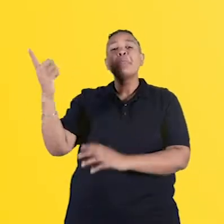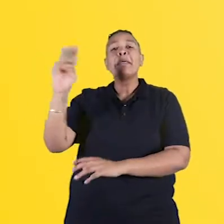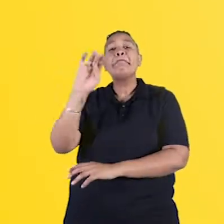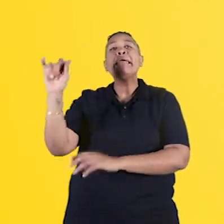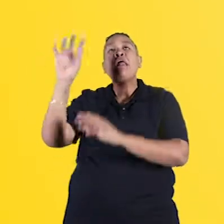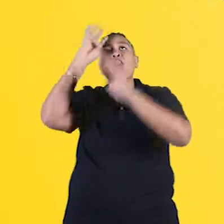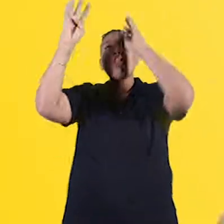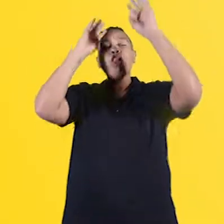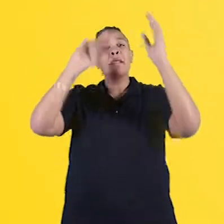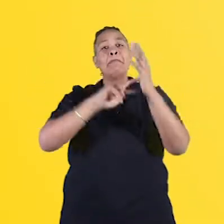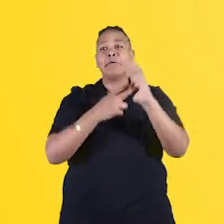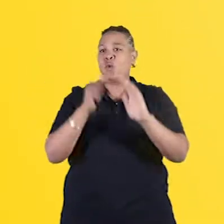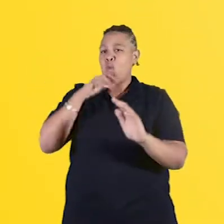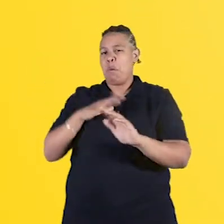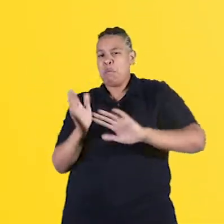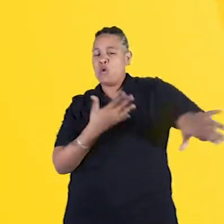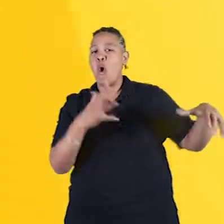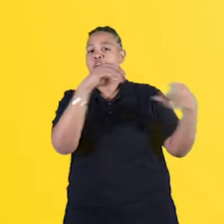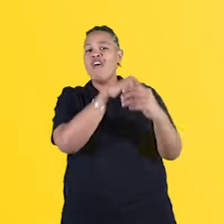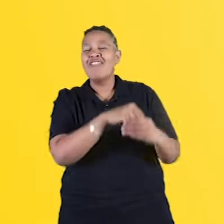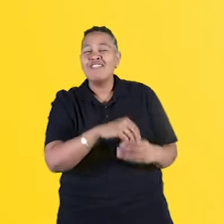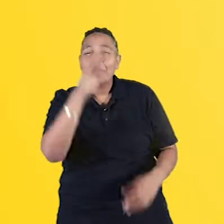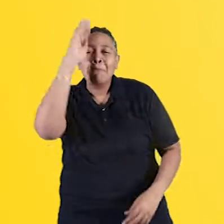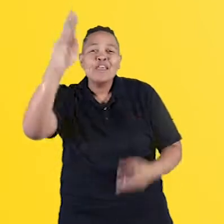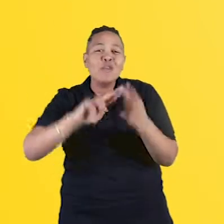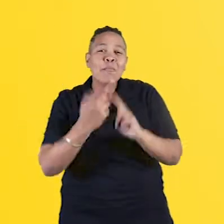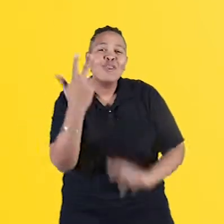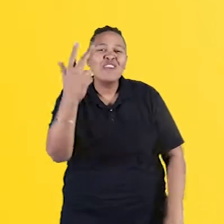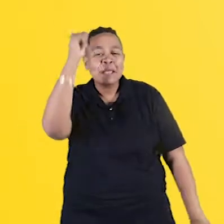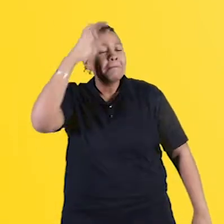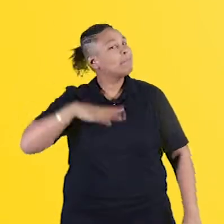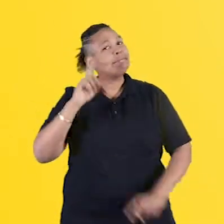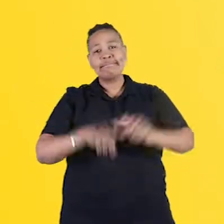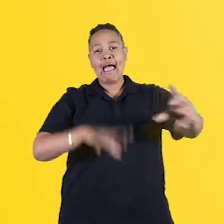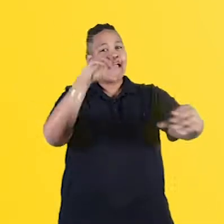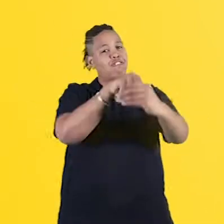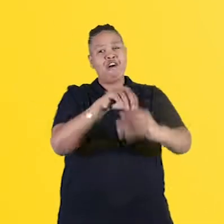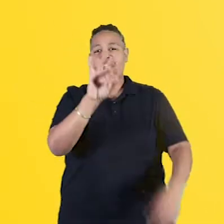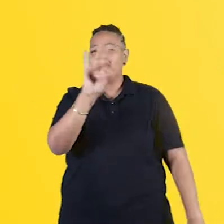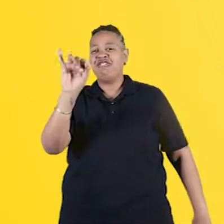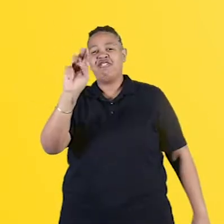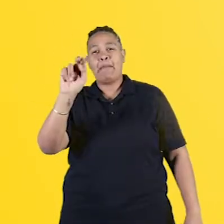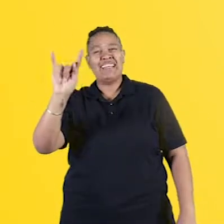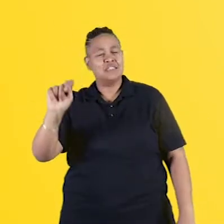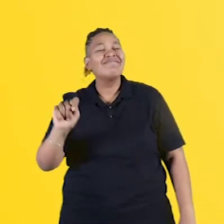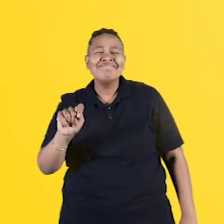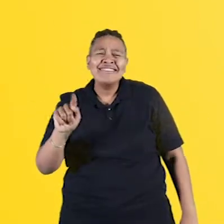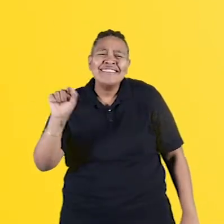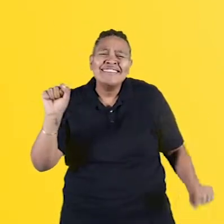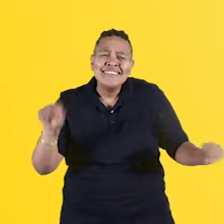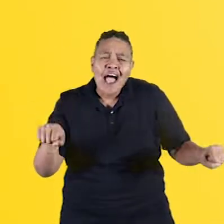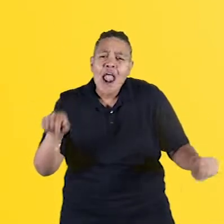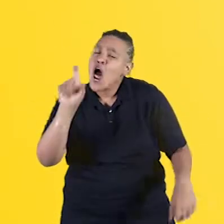media came up with to keep women away from the movement. Myth number three. Men can't be feminist. Men definitely can't be